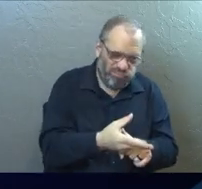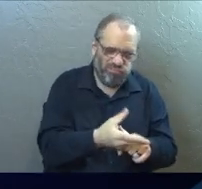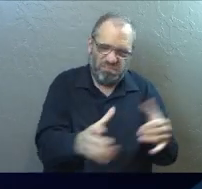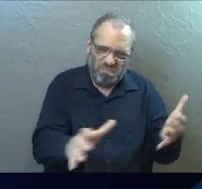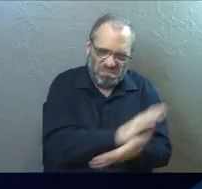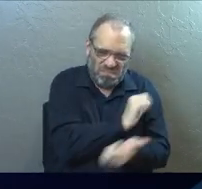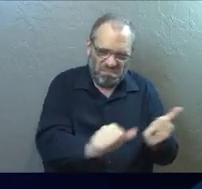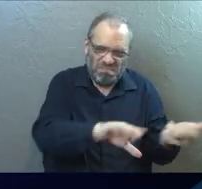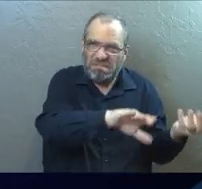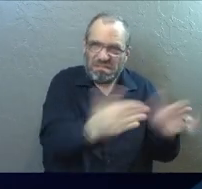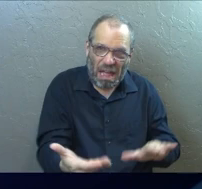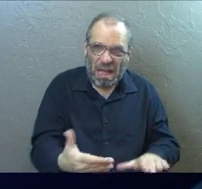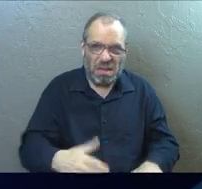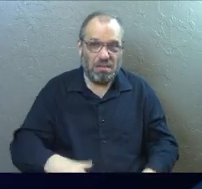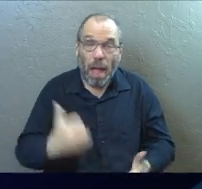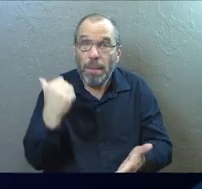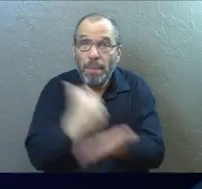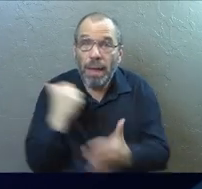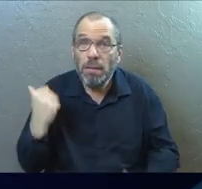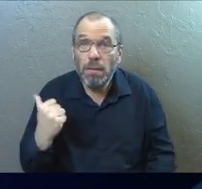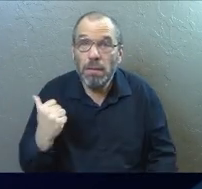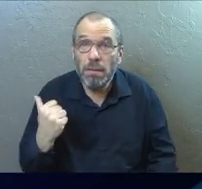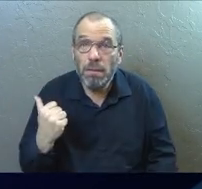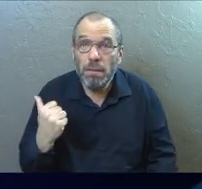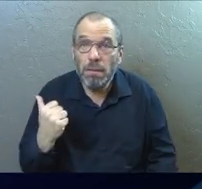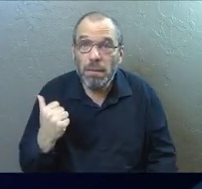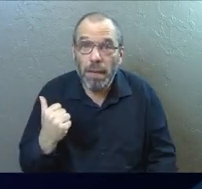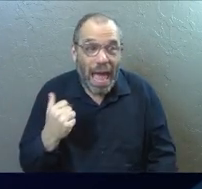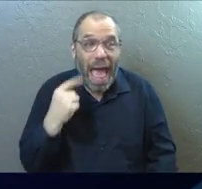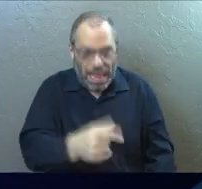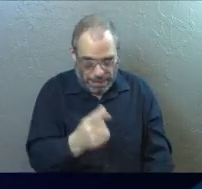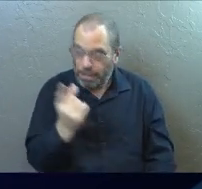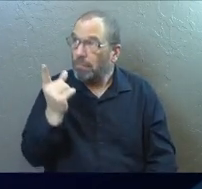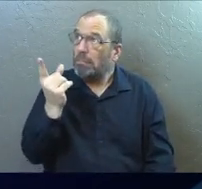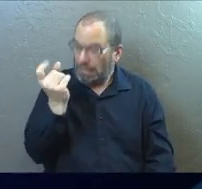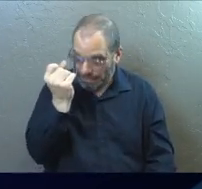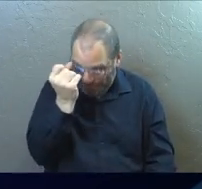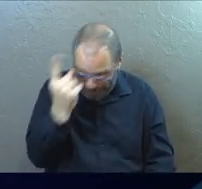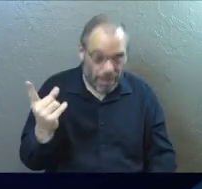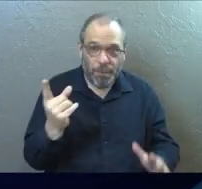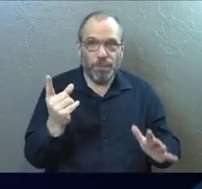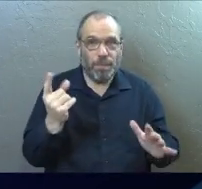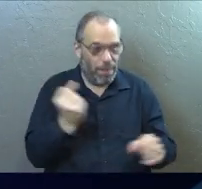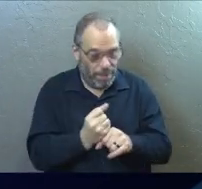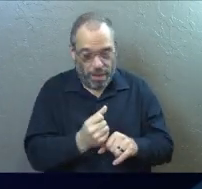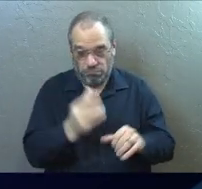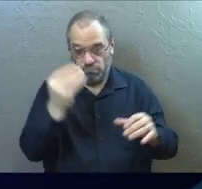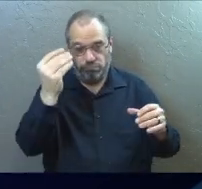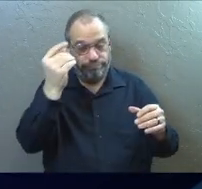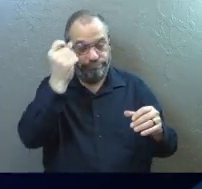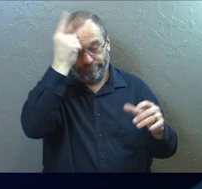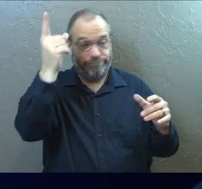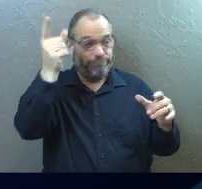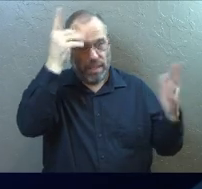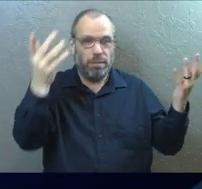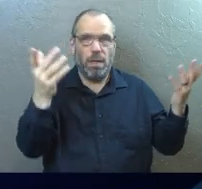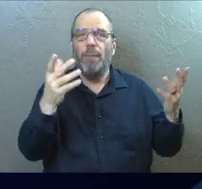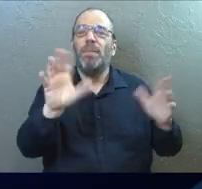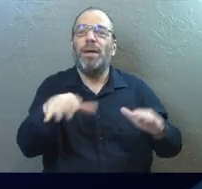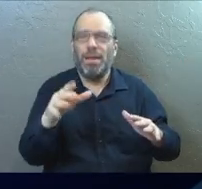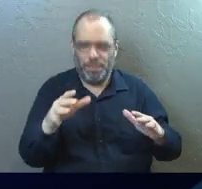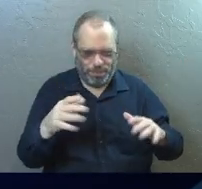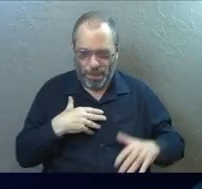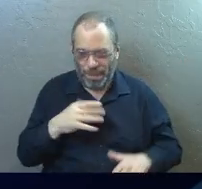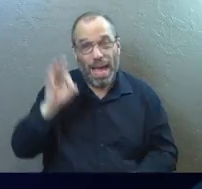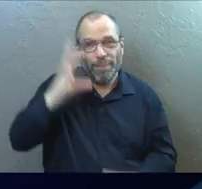defeated death. Amen. And they get it. And it just makes logical sense to them. When we